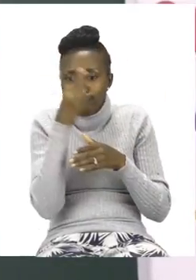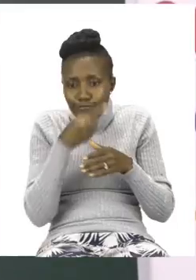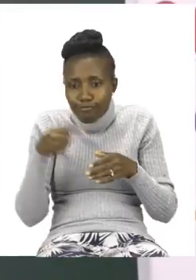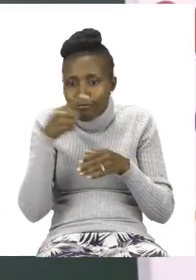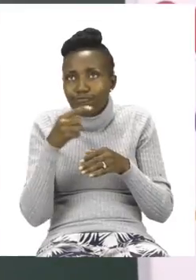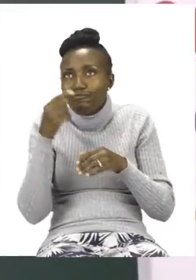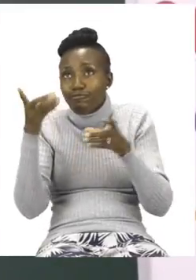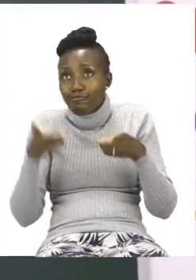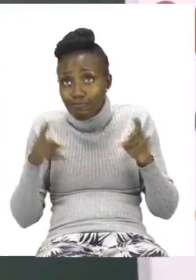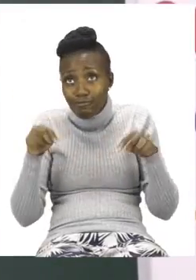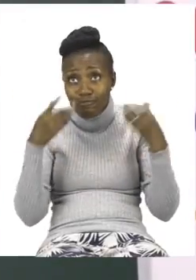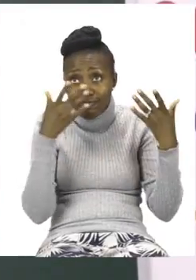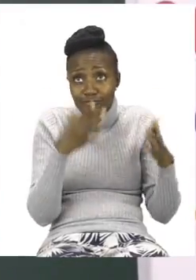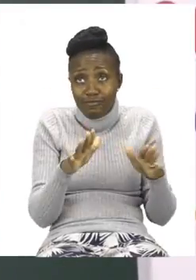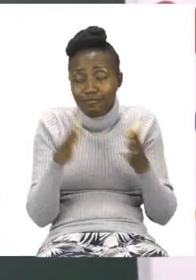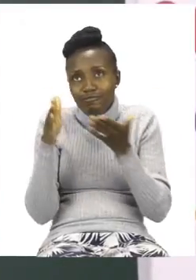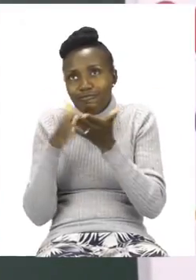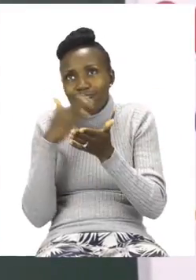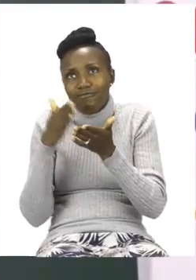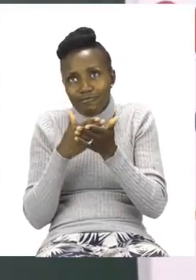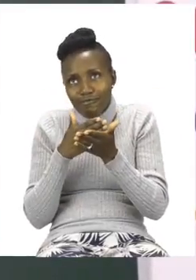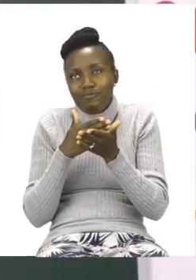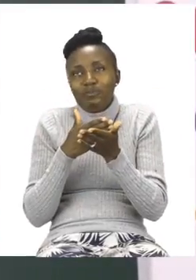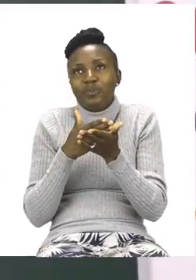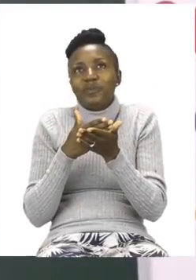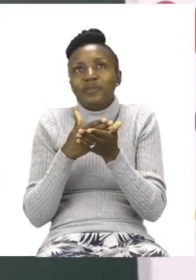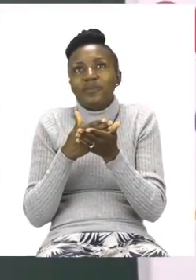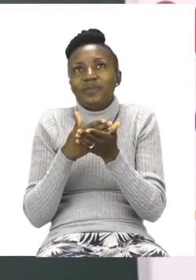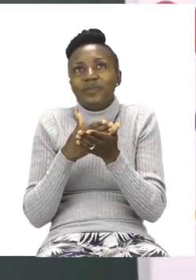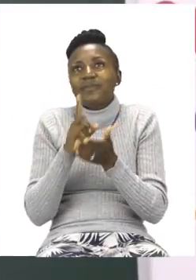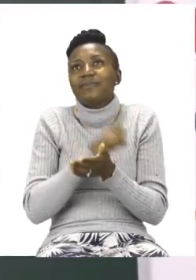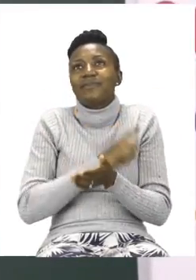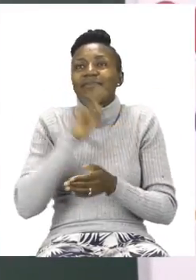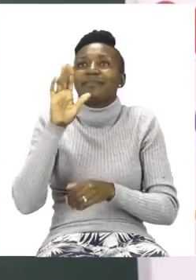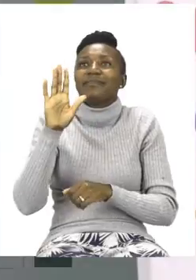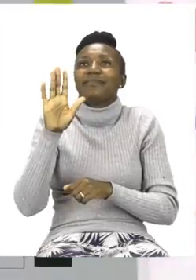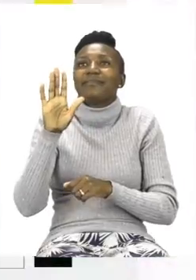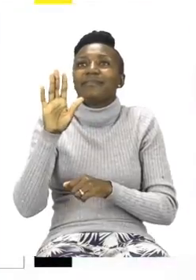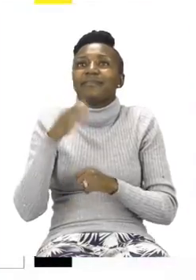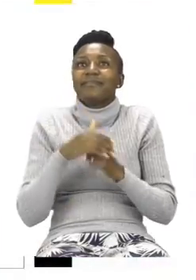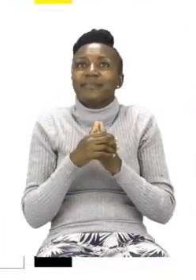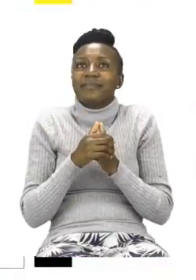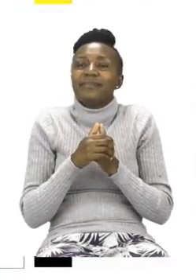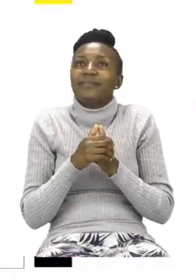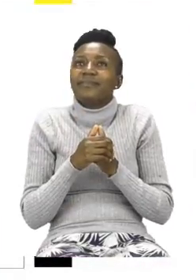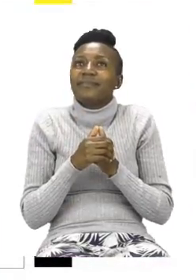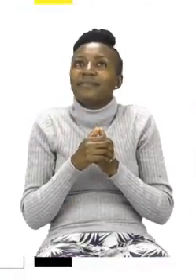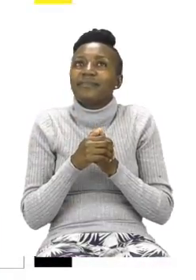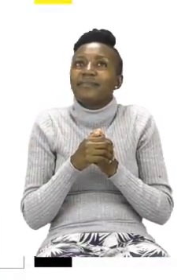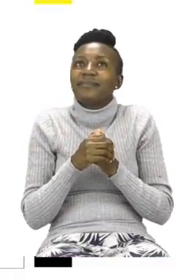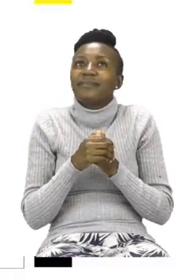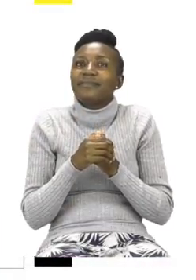it's time for you now to go to the next page, page 15. On page 15,